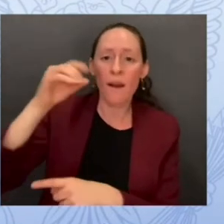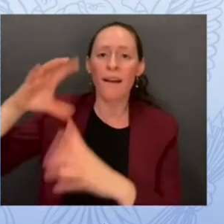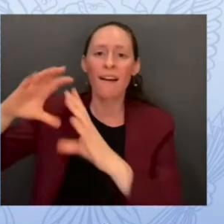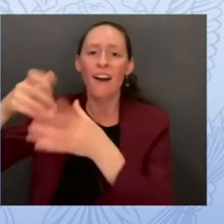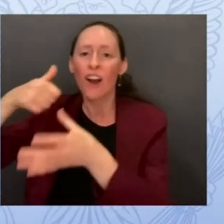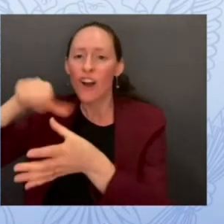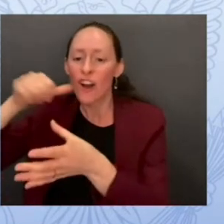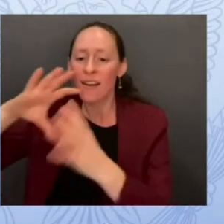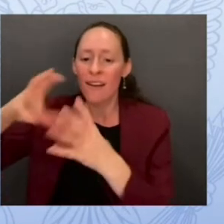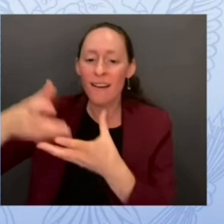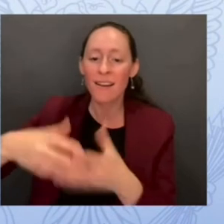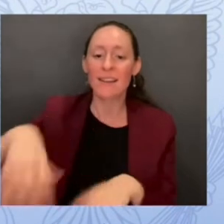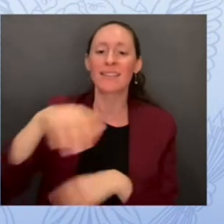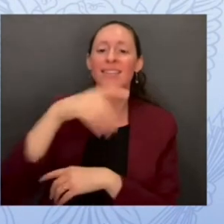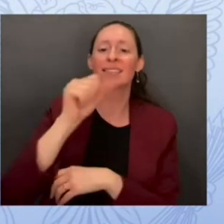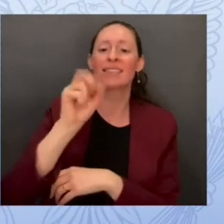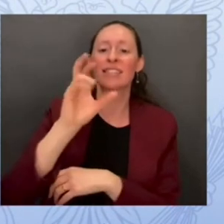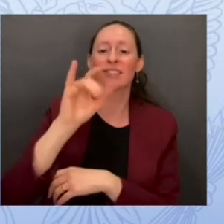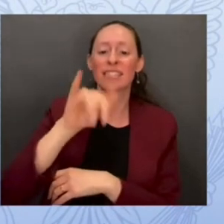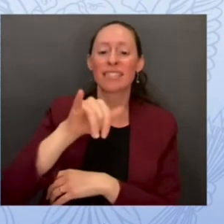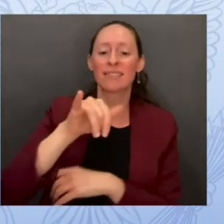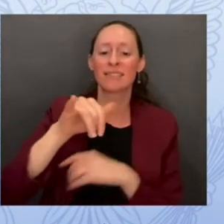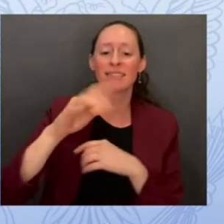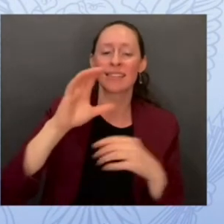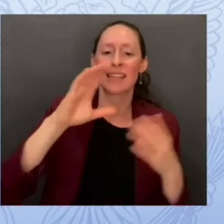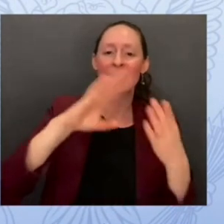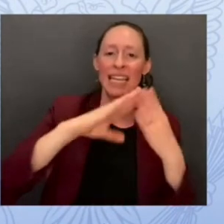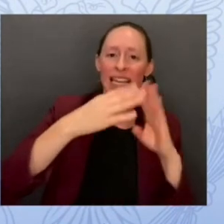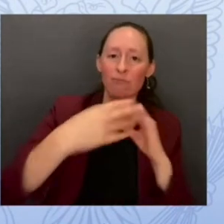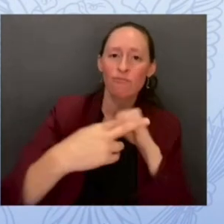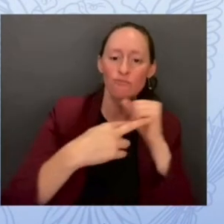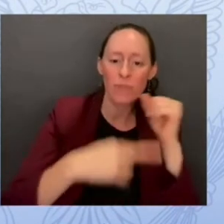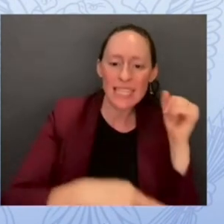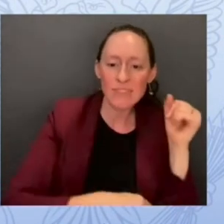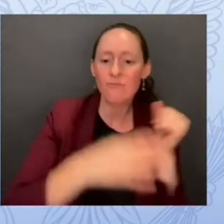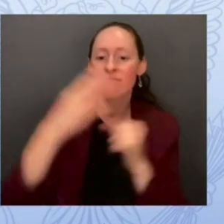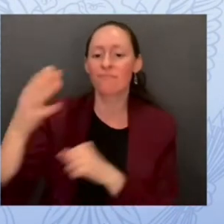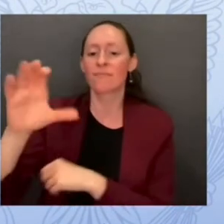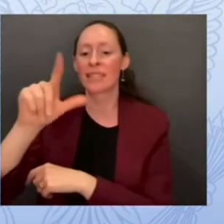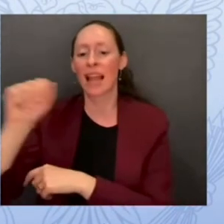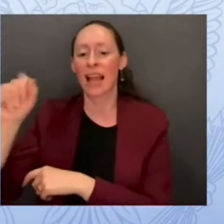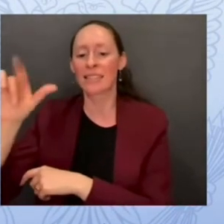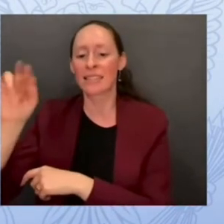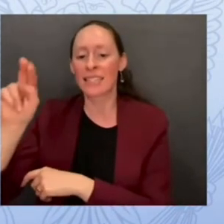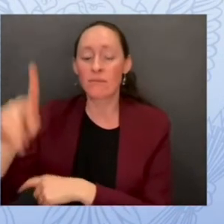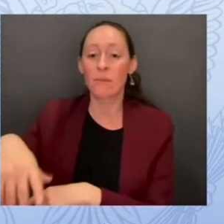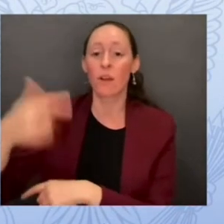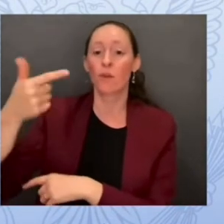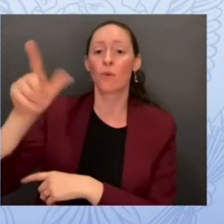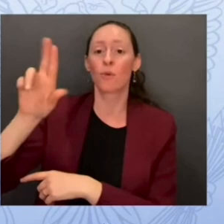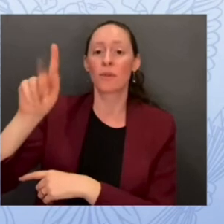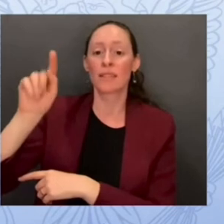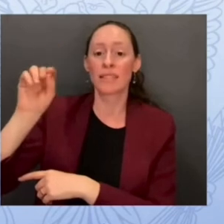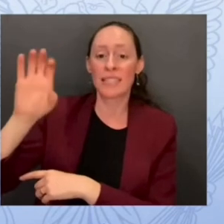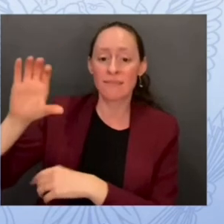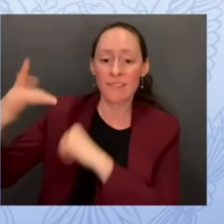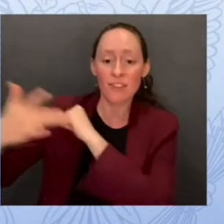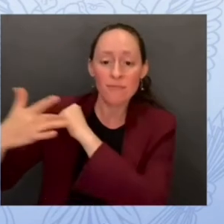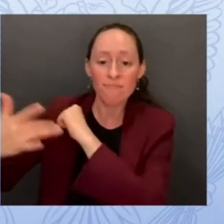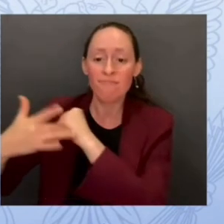adventures and diverting hate among others and almost more and almost 200 people gathered here today